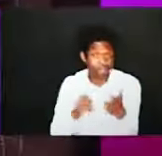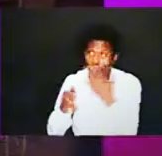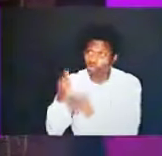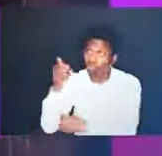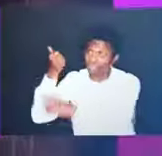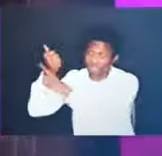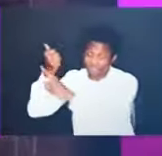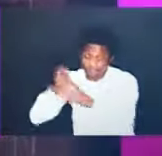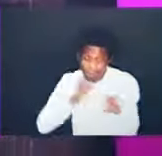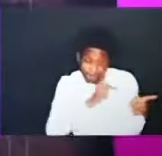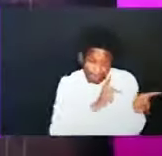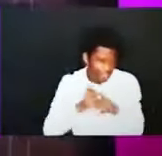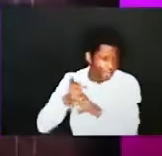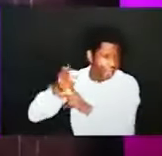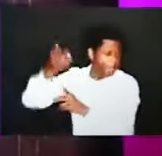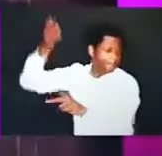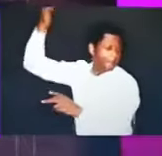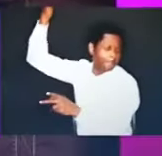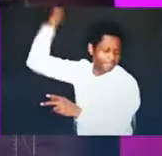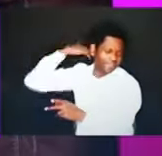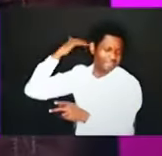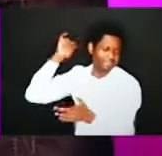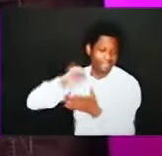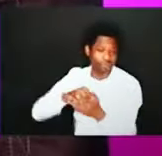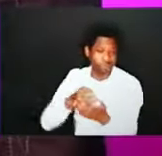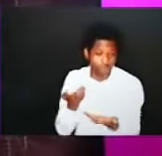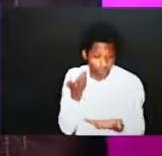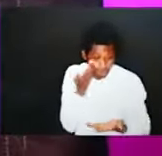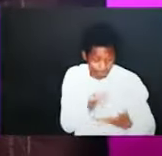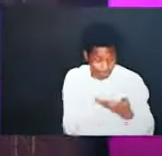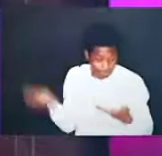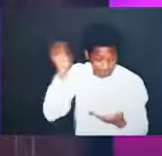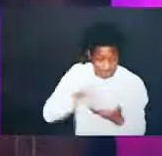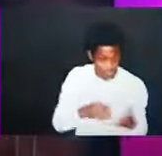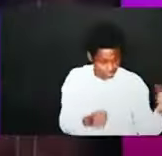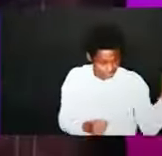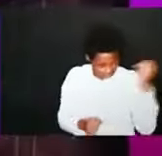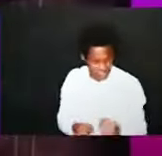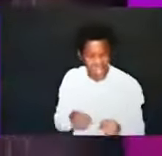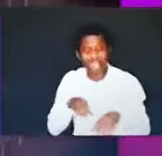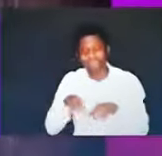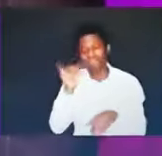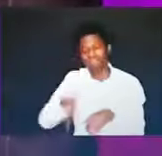God like this